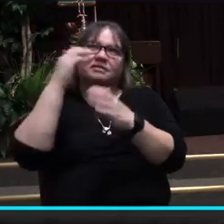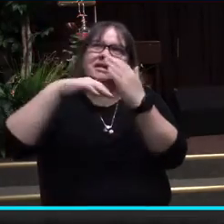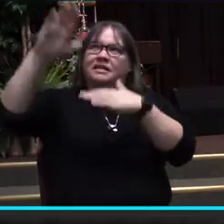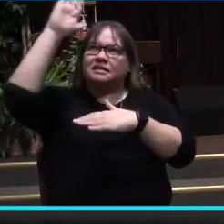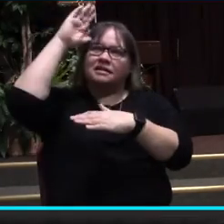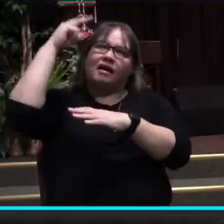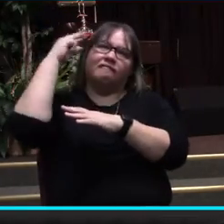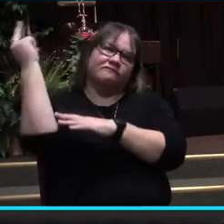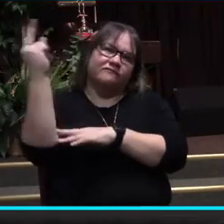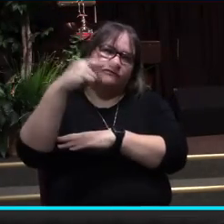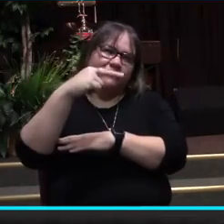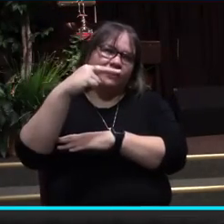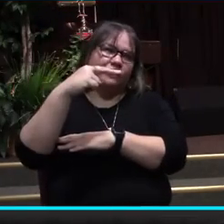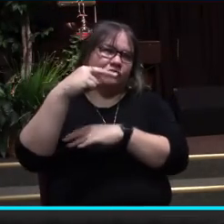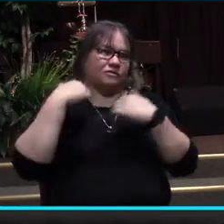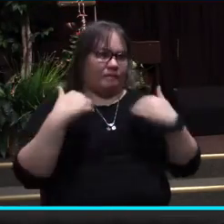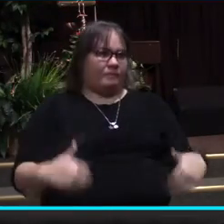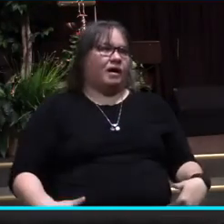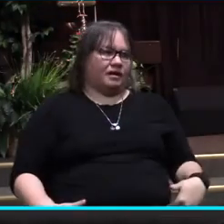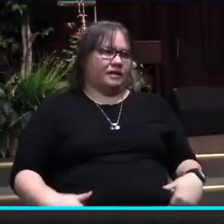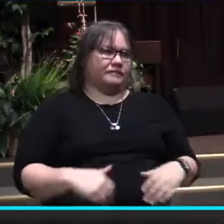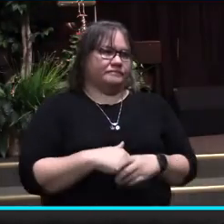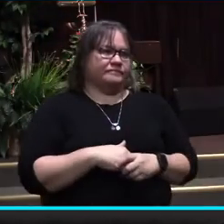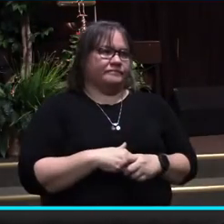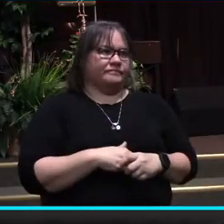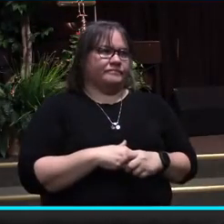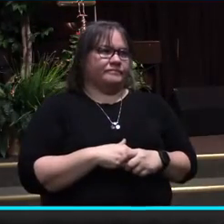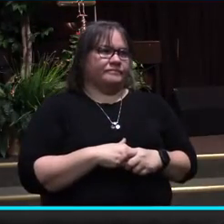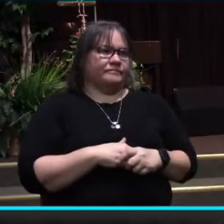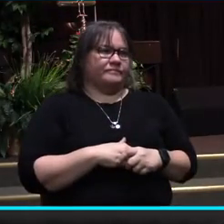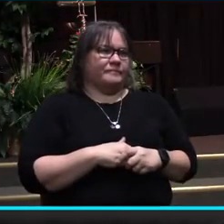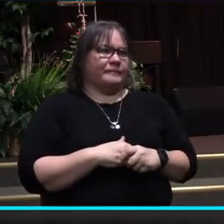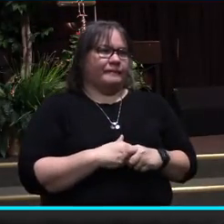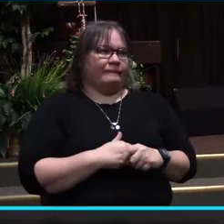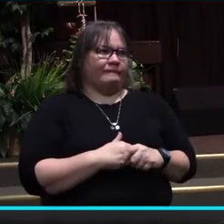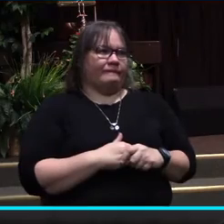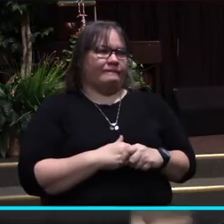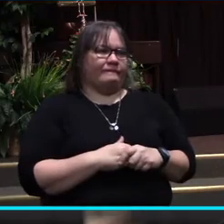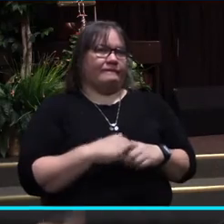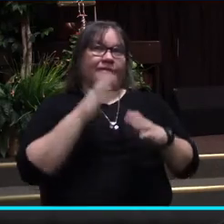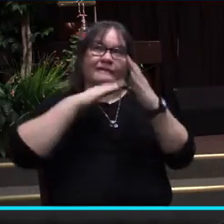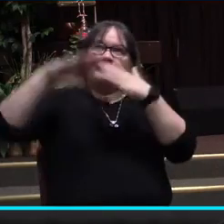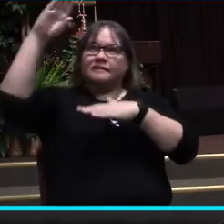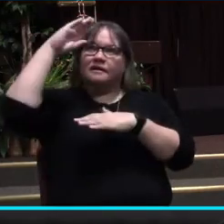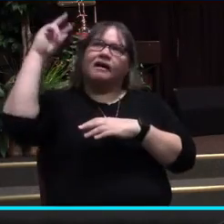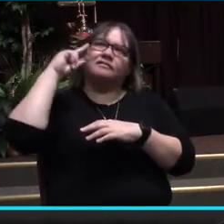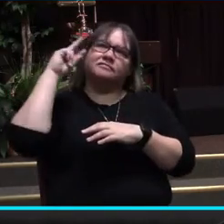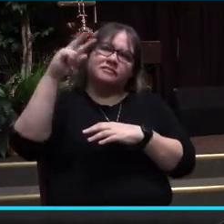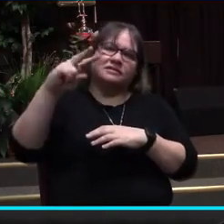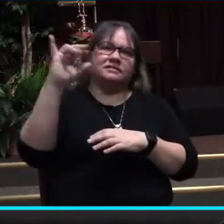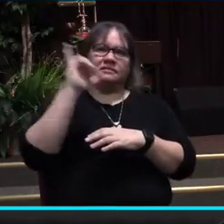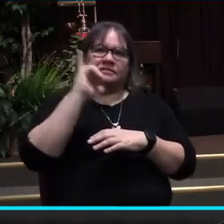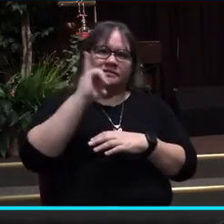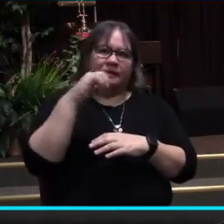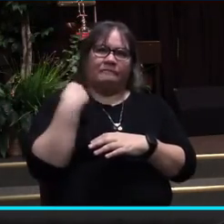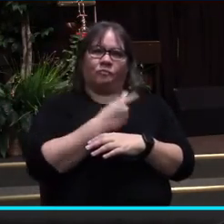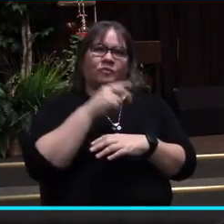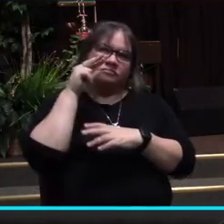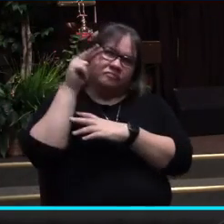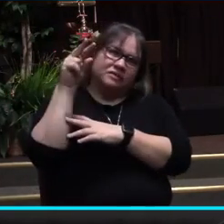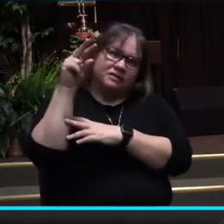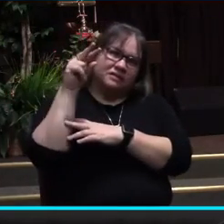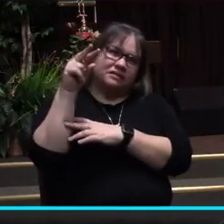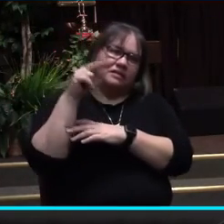views our body. If we can begin to see as God sees, then we will more